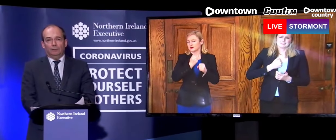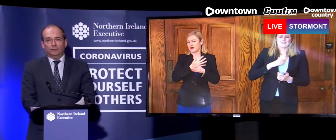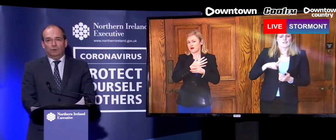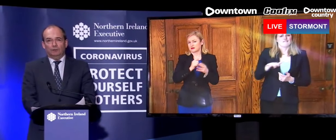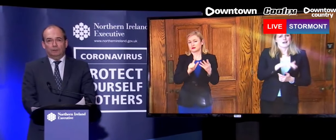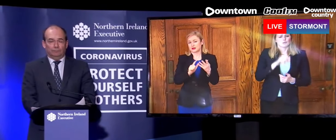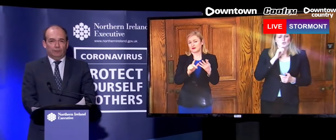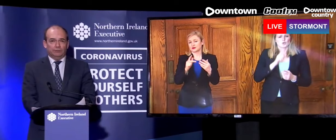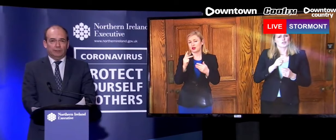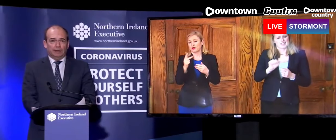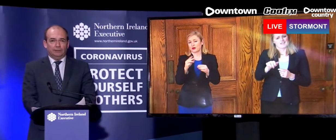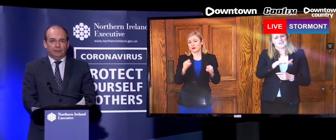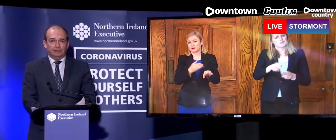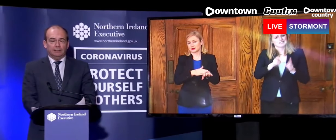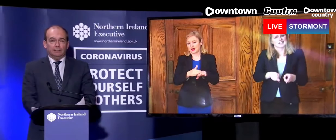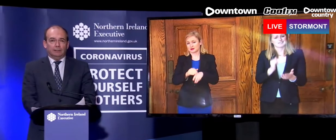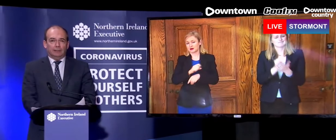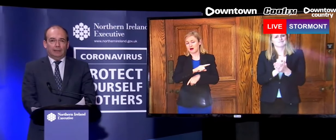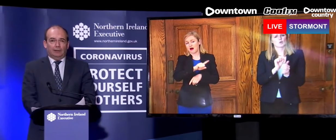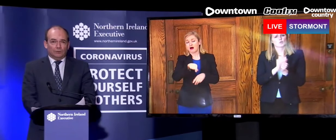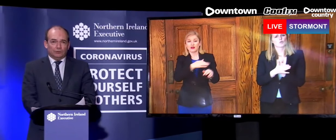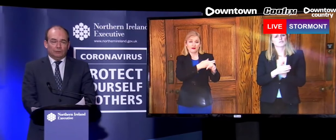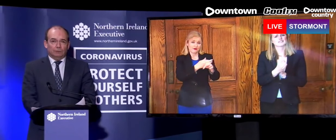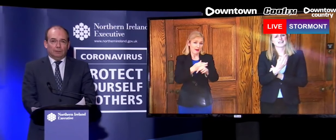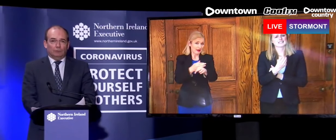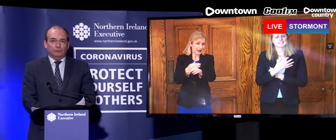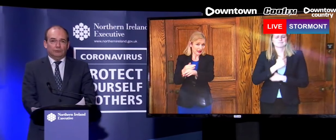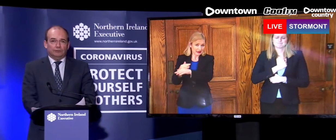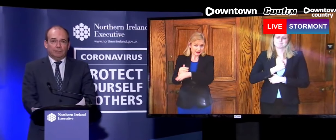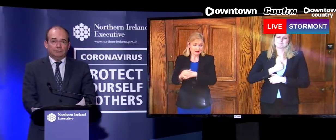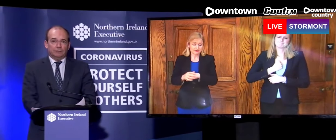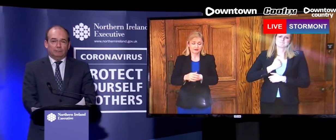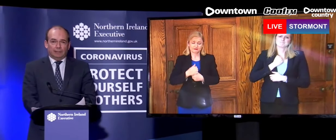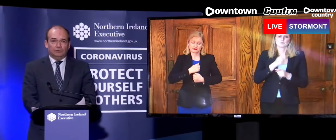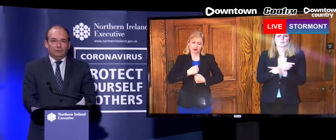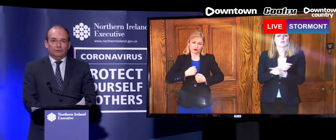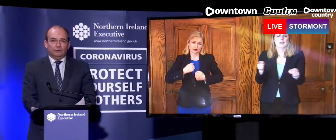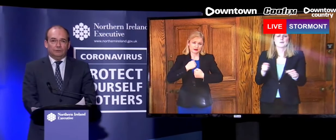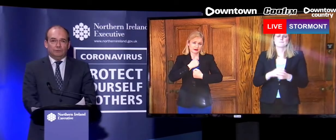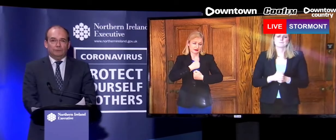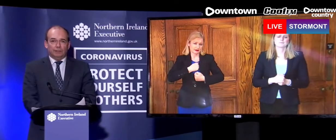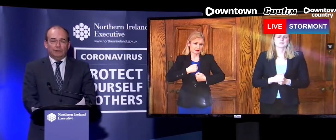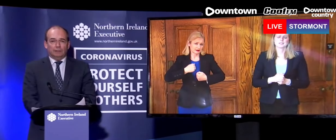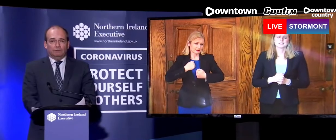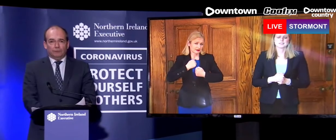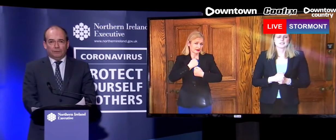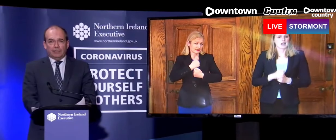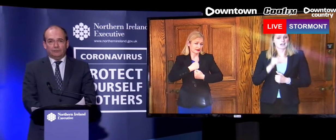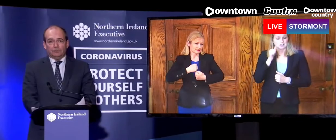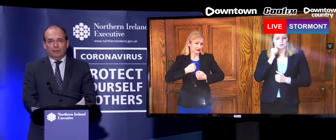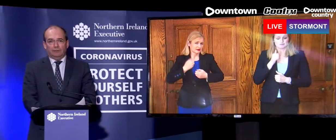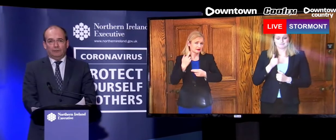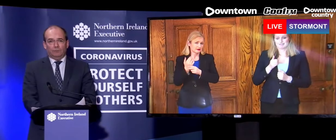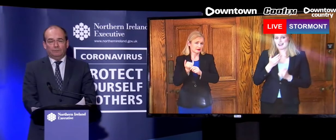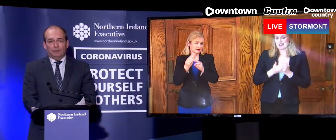lost loved ones to date. I also want to express my condolences to the three further